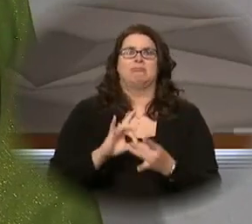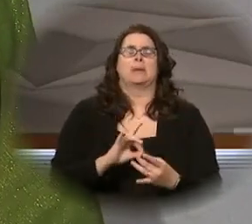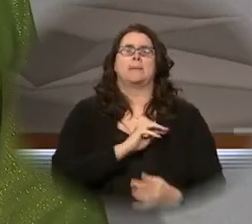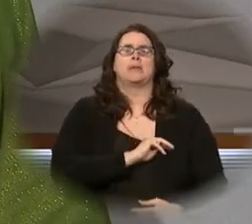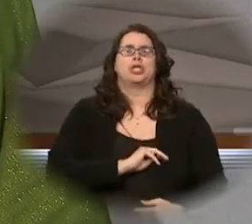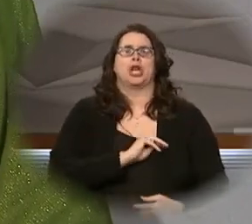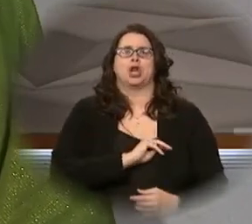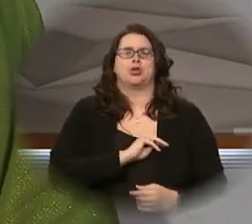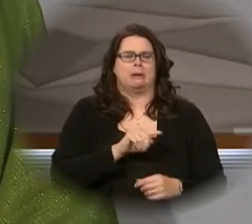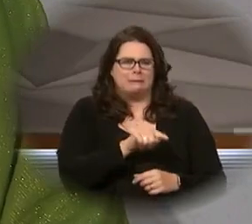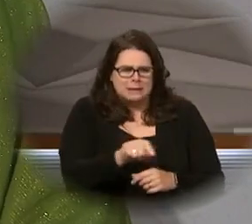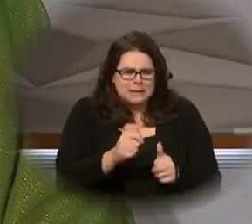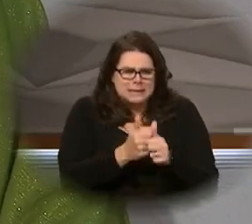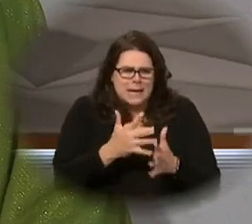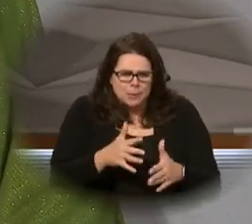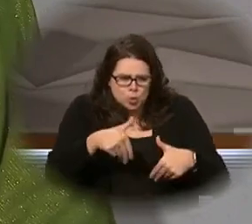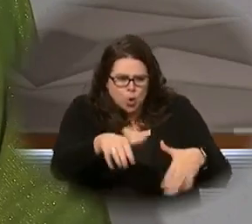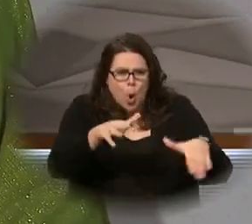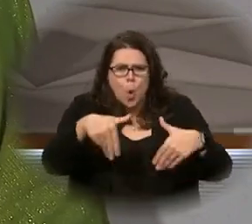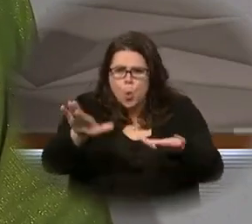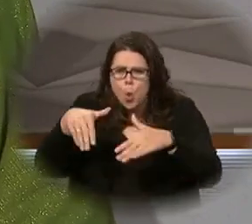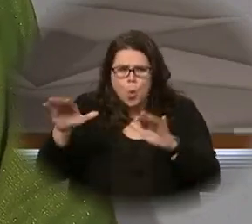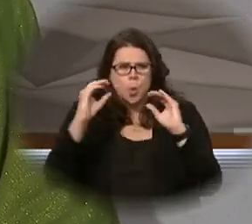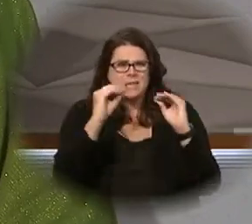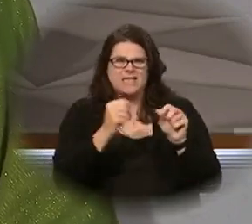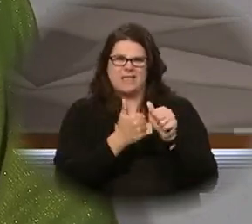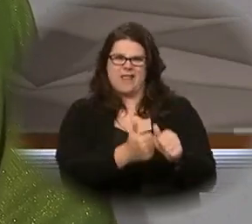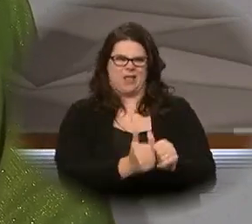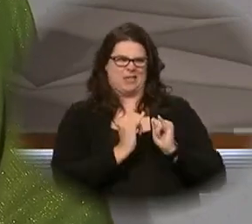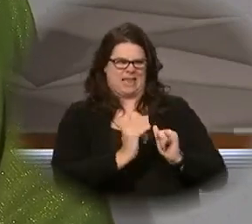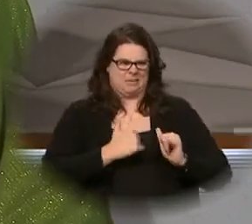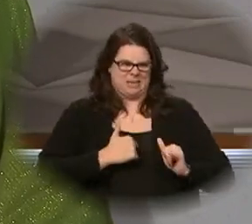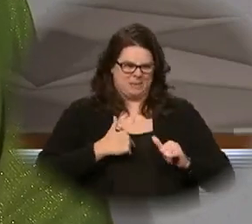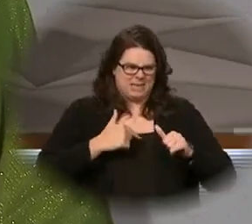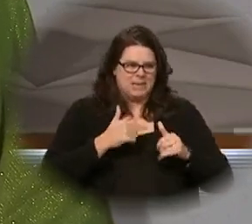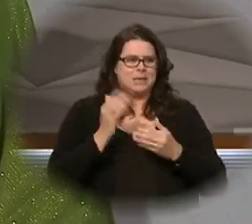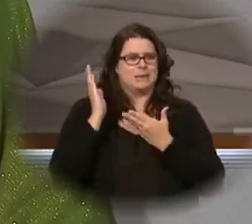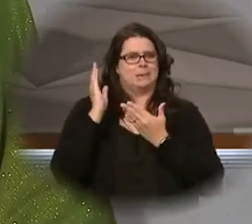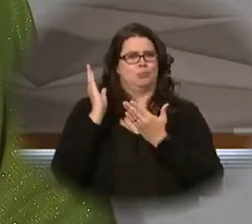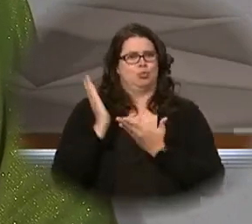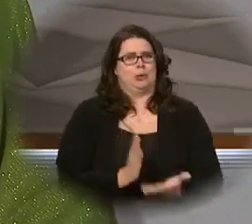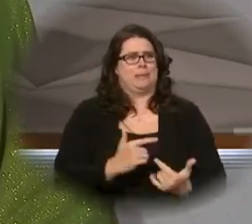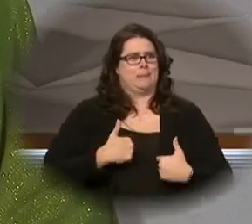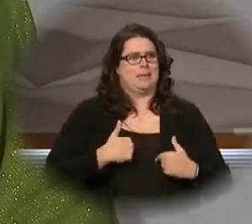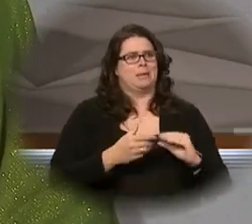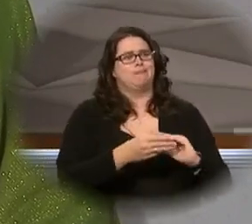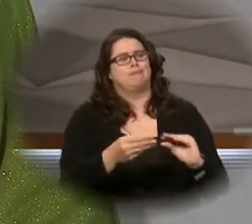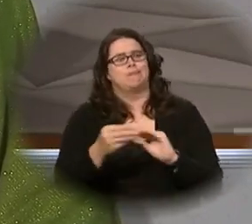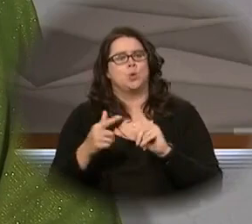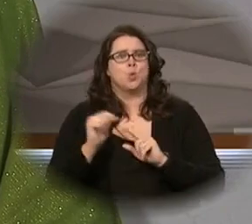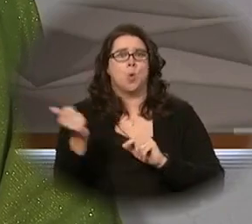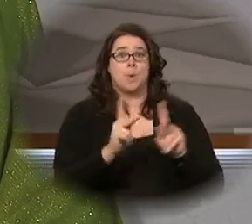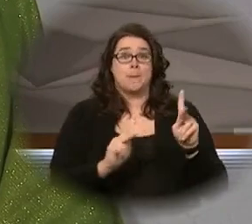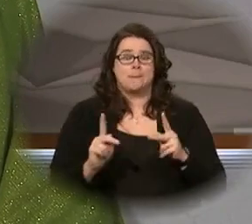begin to do what he did and had taught them to bring his presence and his word to all people. And we now